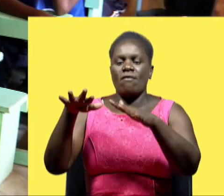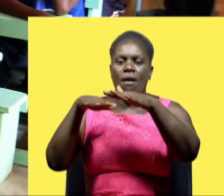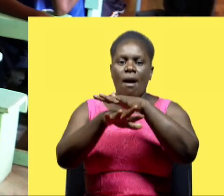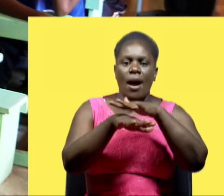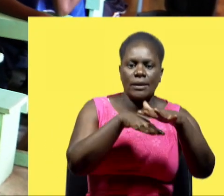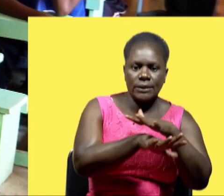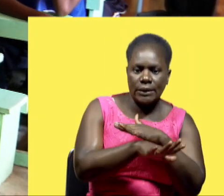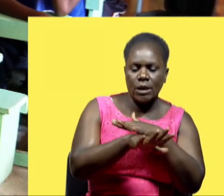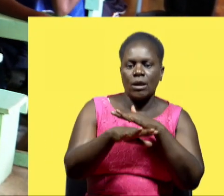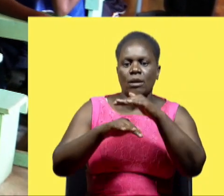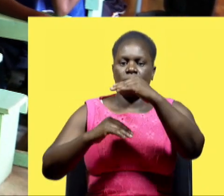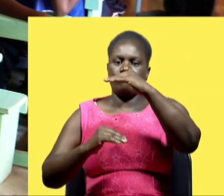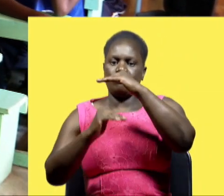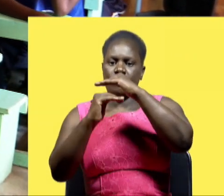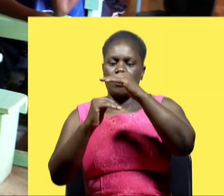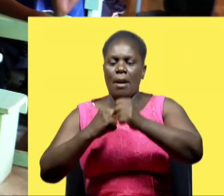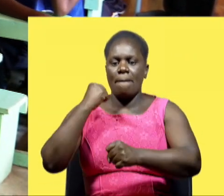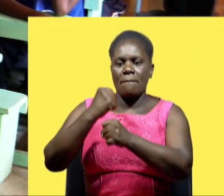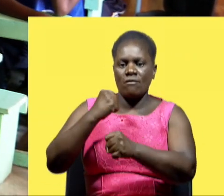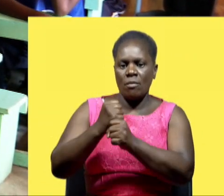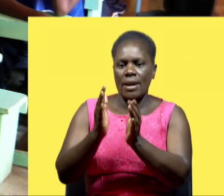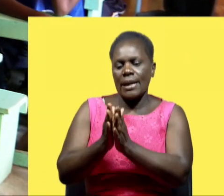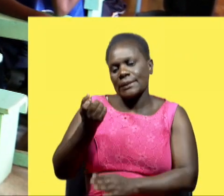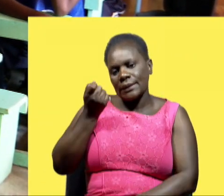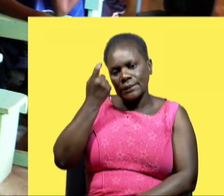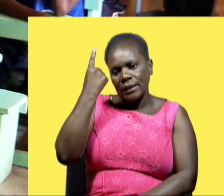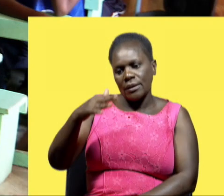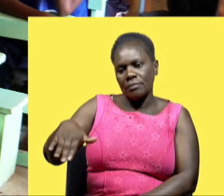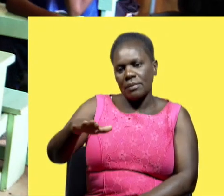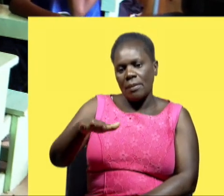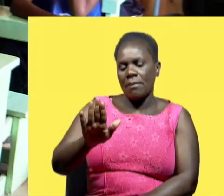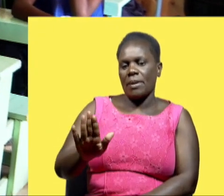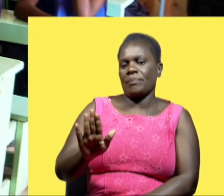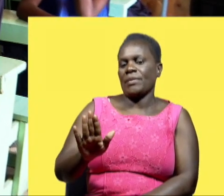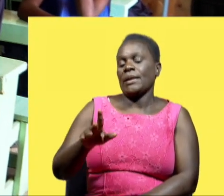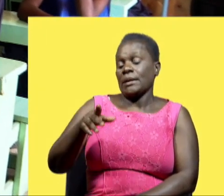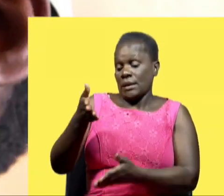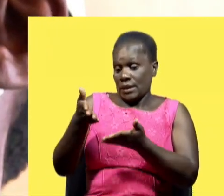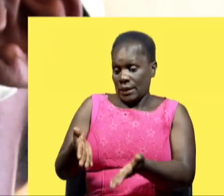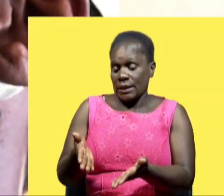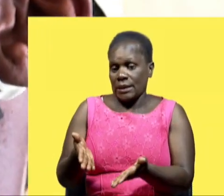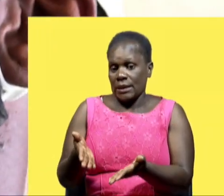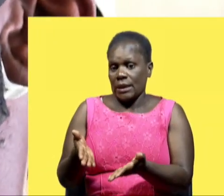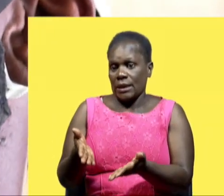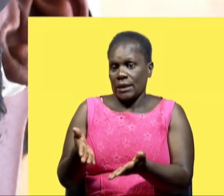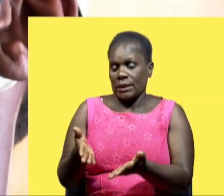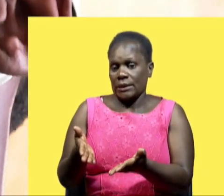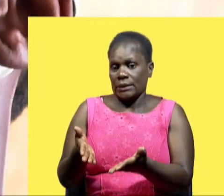access and limits even is performance and understanding of the environment around you so with this uh